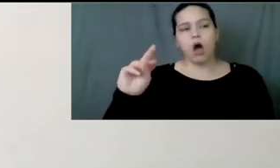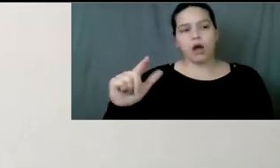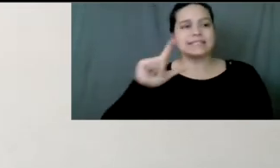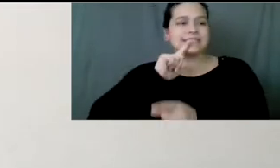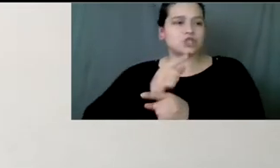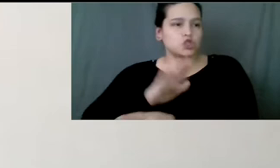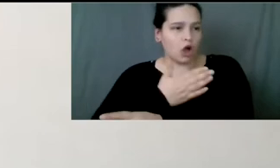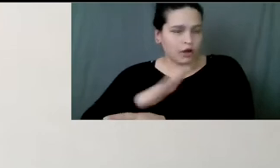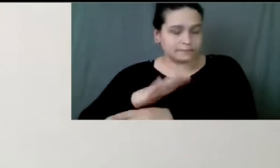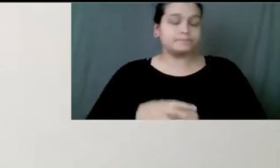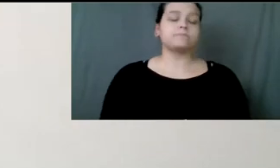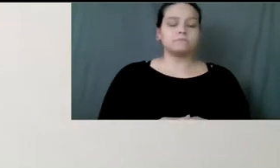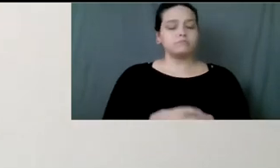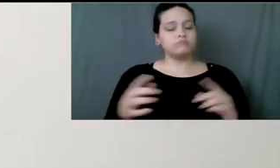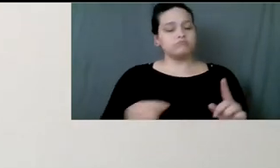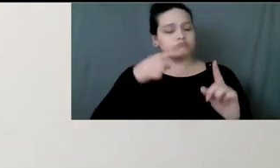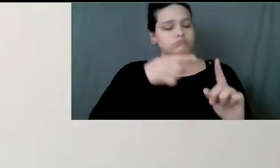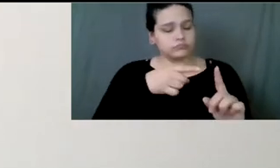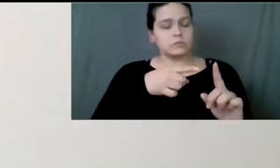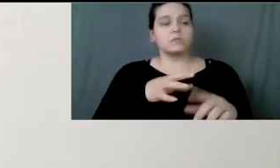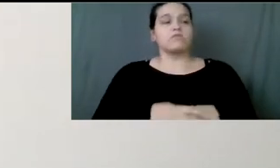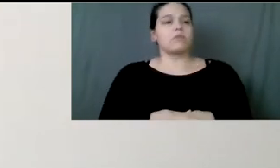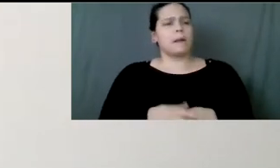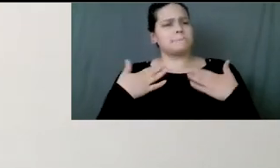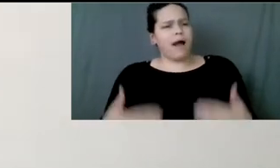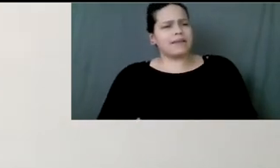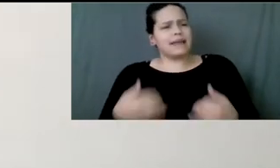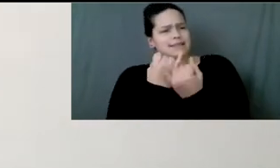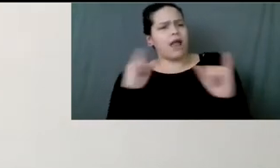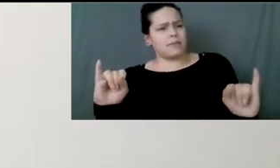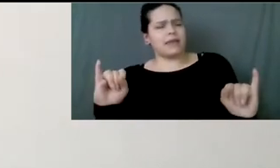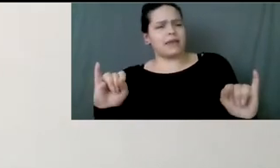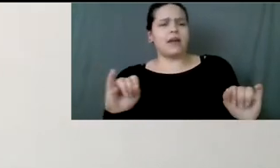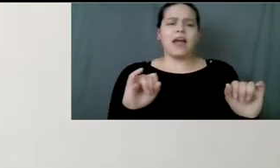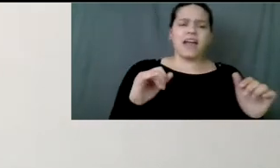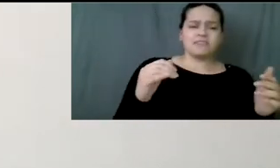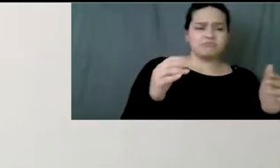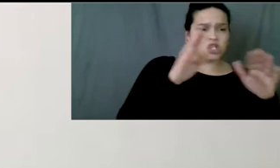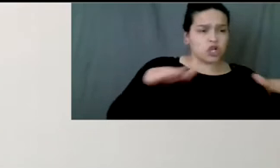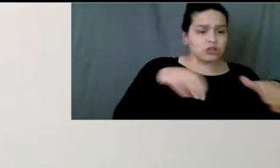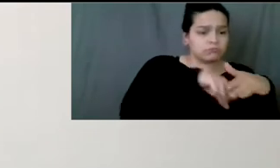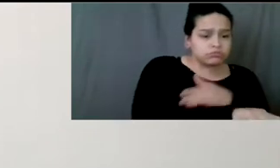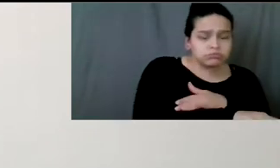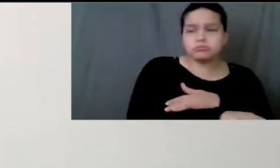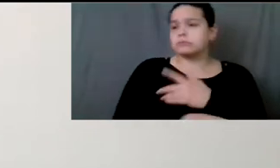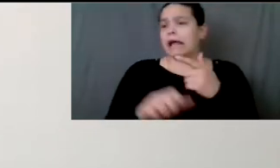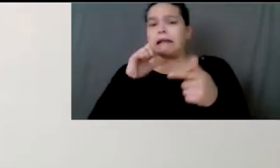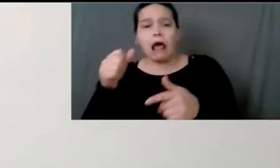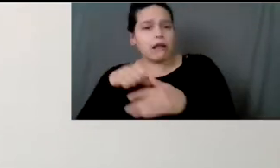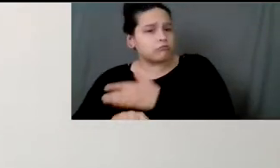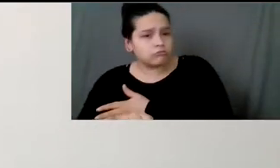autonomy, have children, not have children, and parent the children we have in safe and sustainable communities.